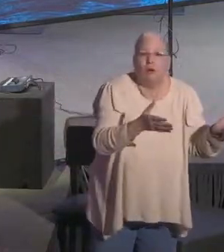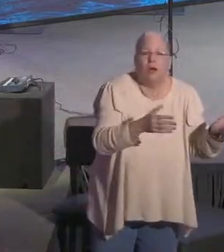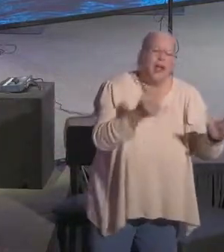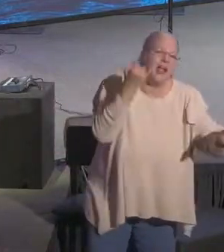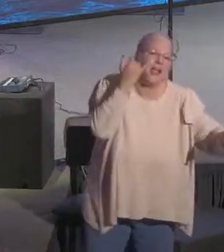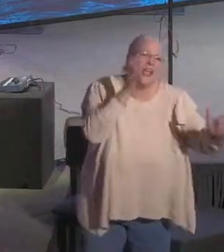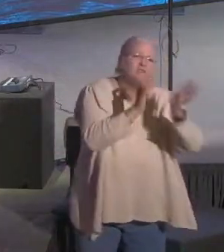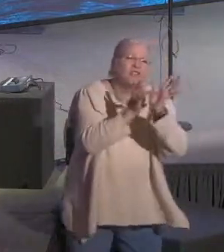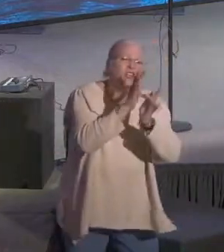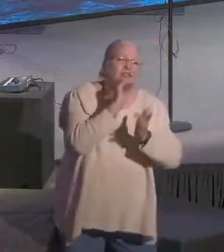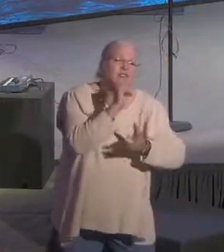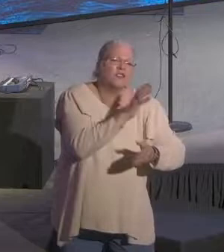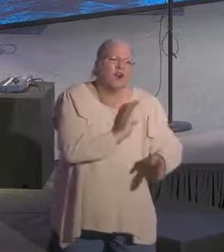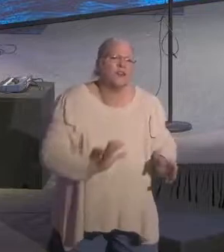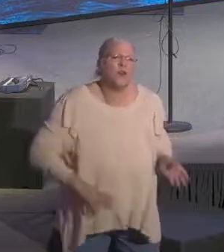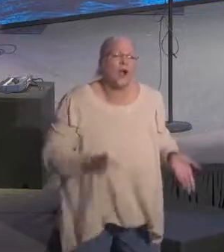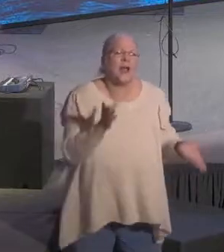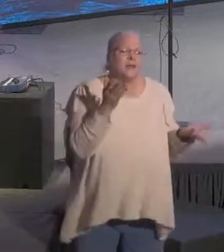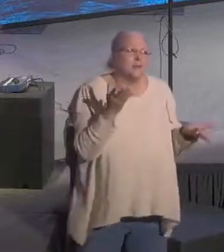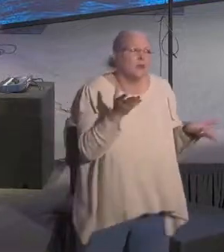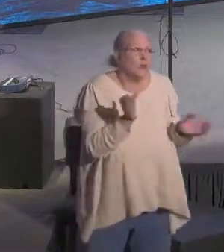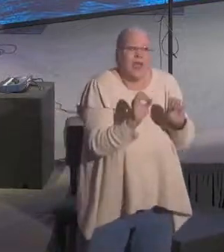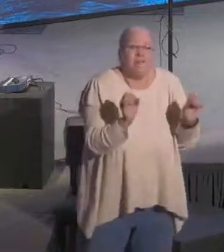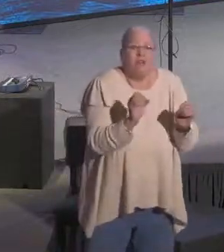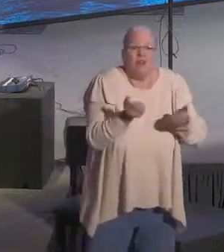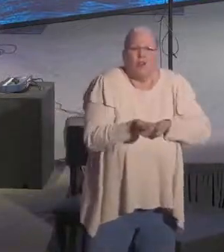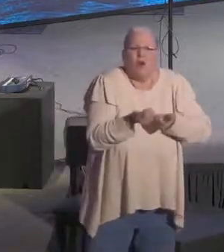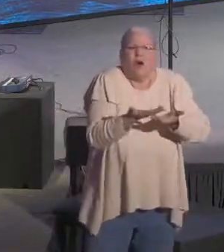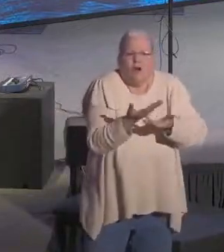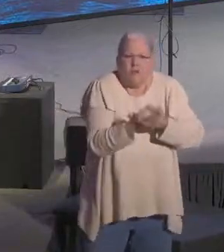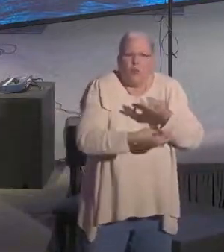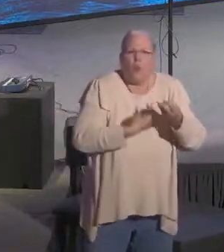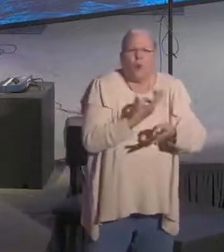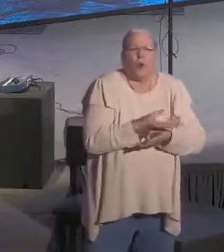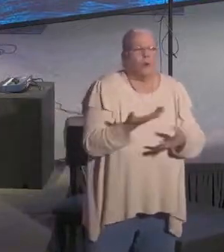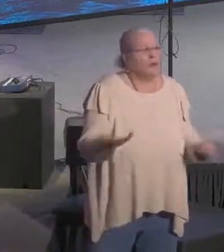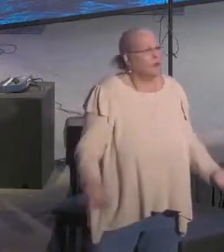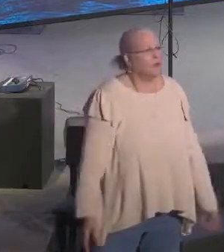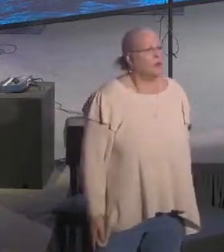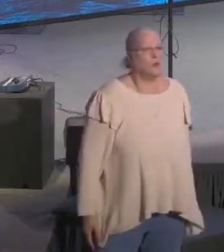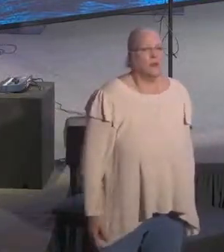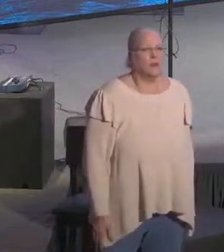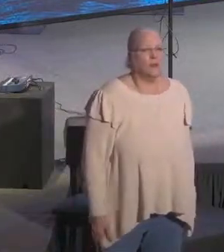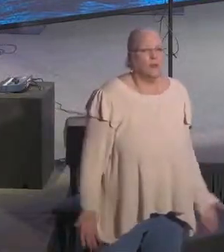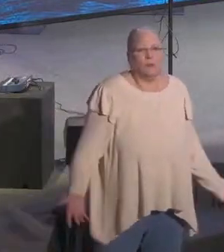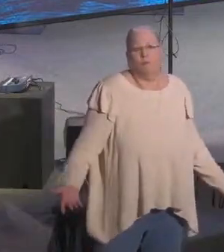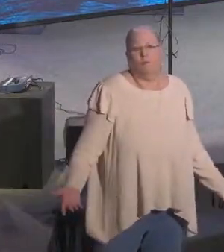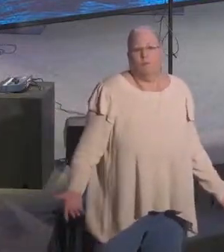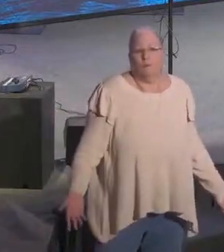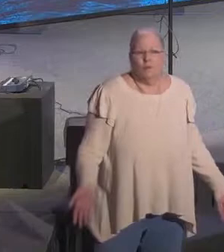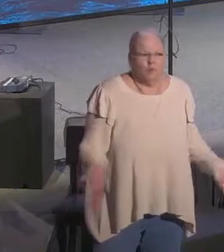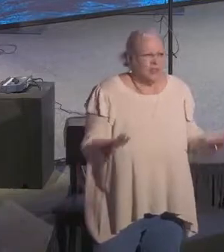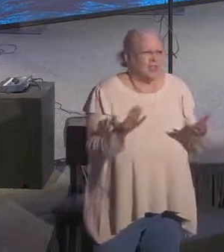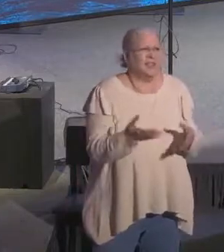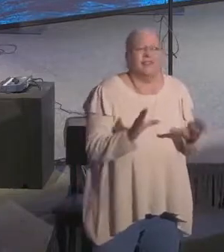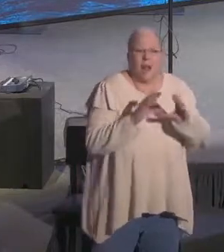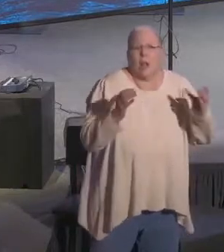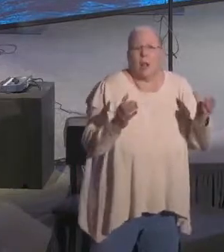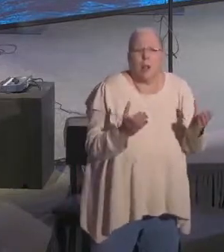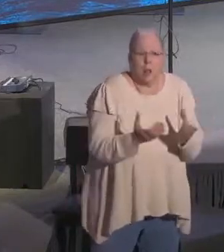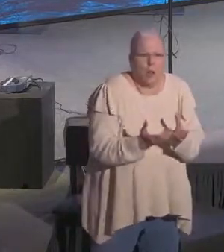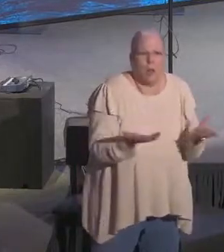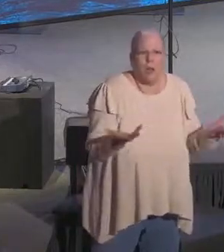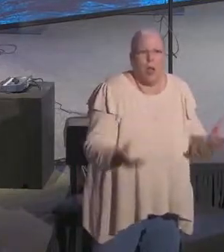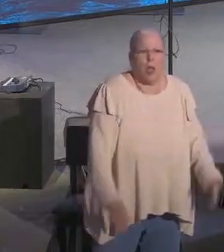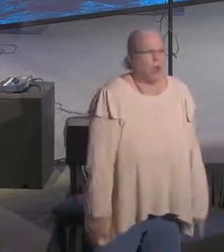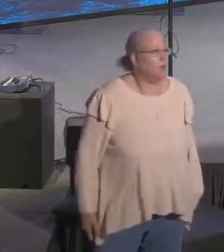If Jesus is not the Christ, we really have nothing to offer the world. We're a civic club. We're a country club. Nothing